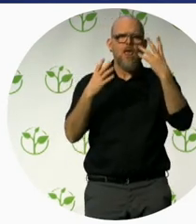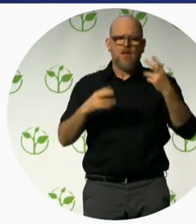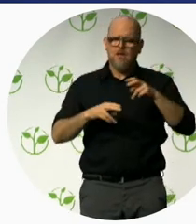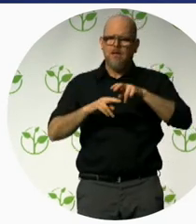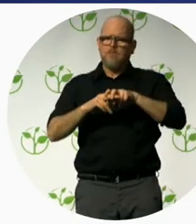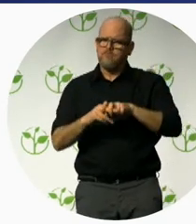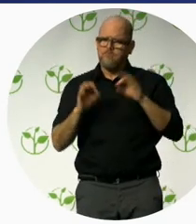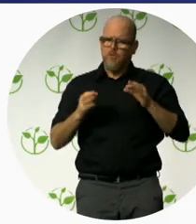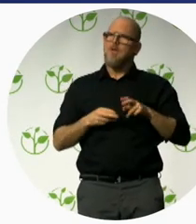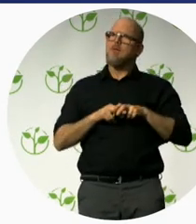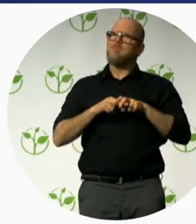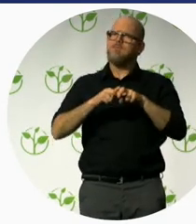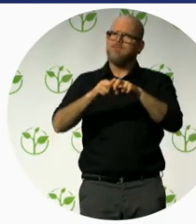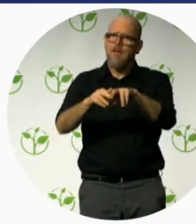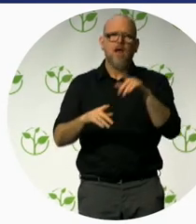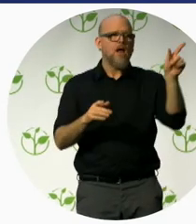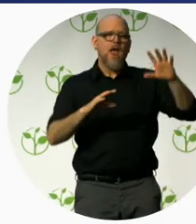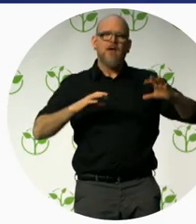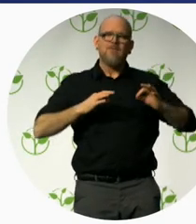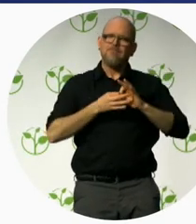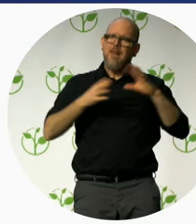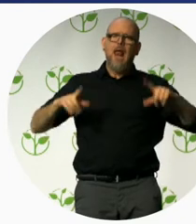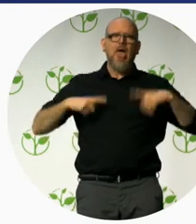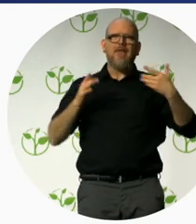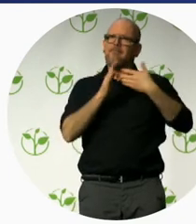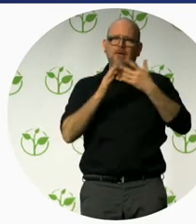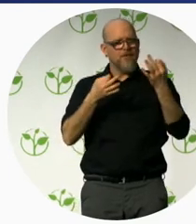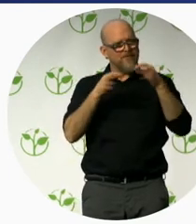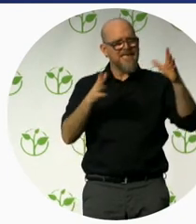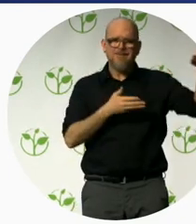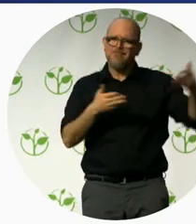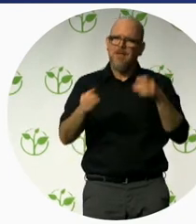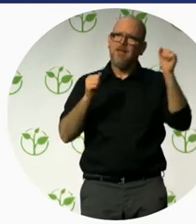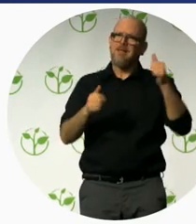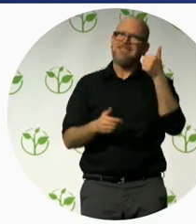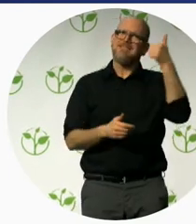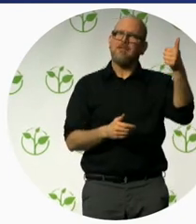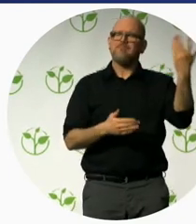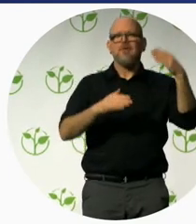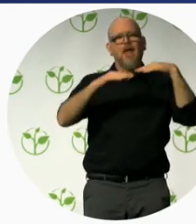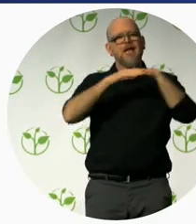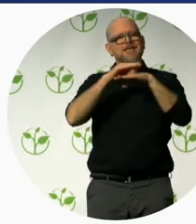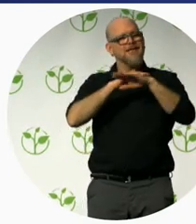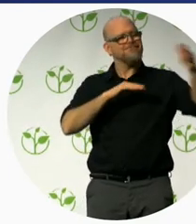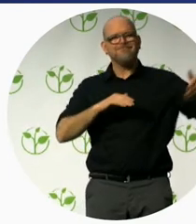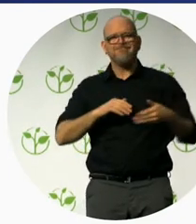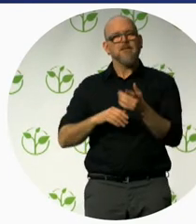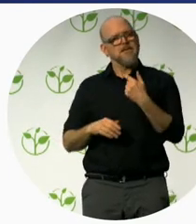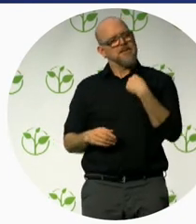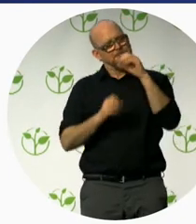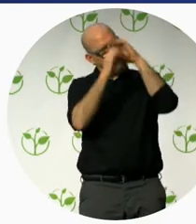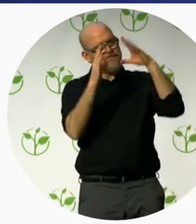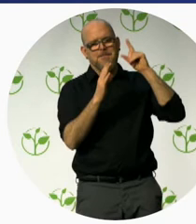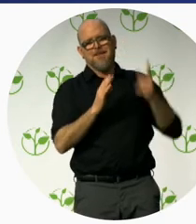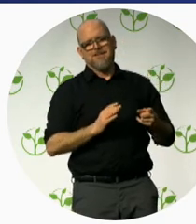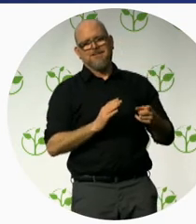must became an even more accessibility city our solution will be was easy and